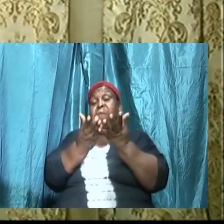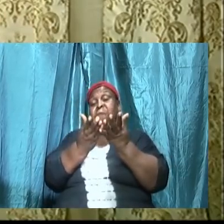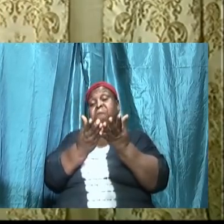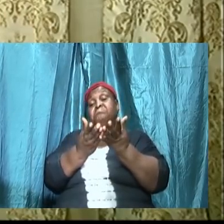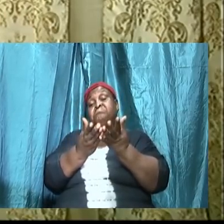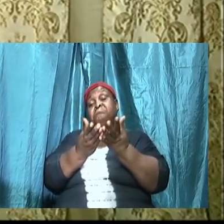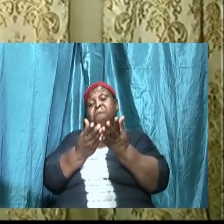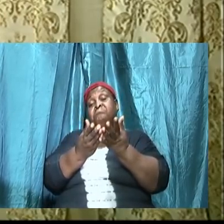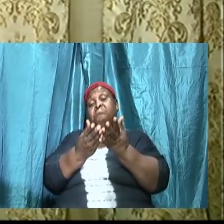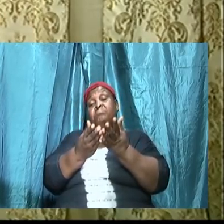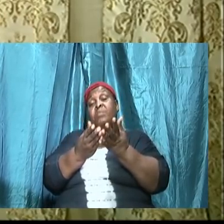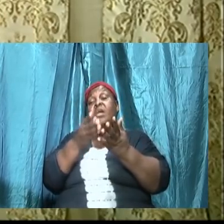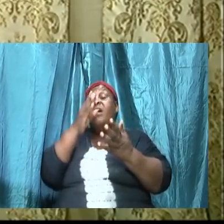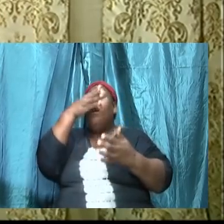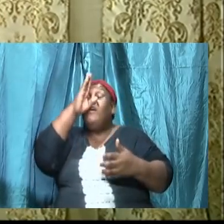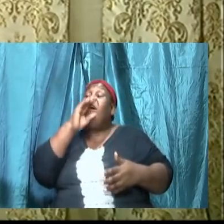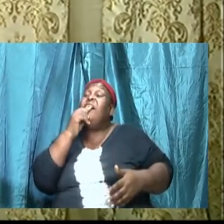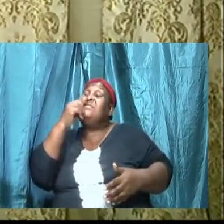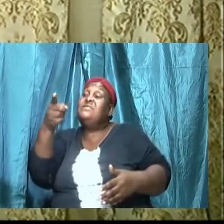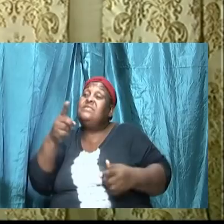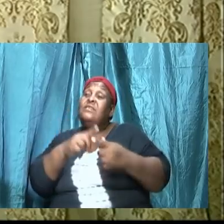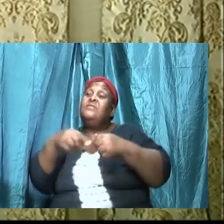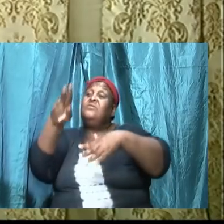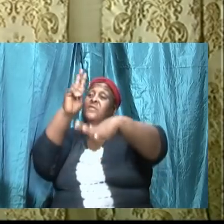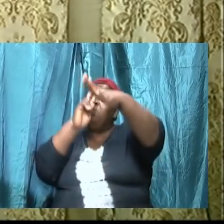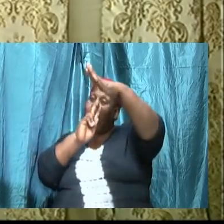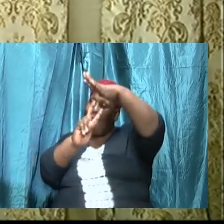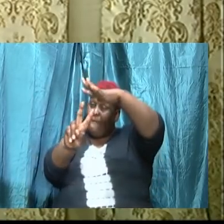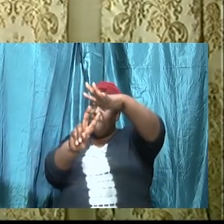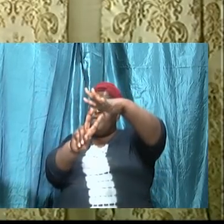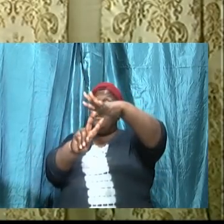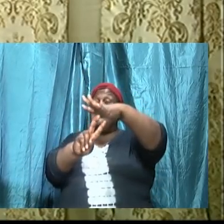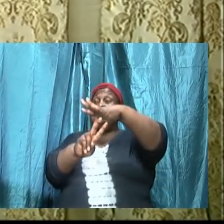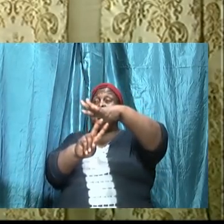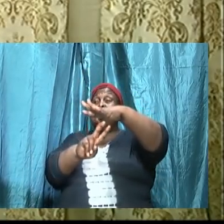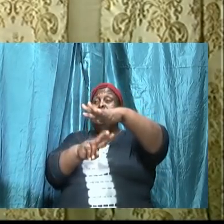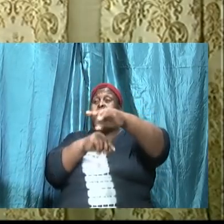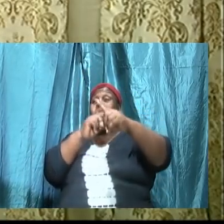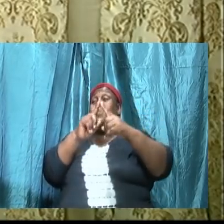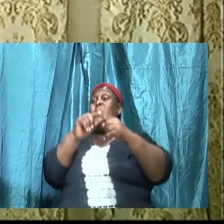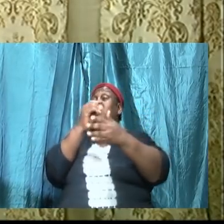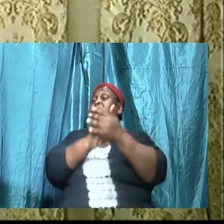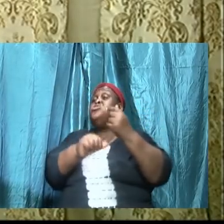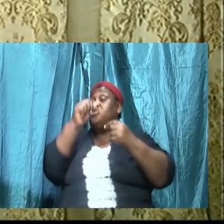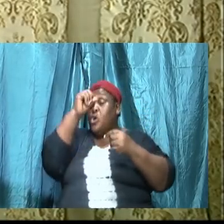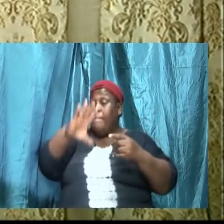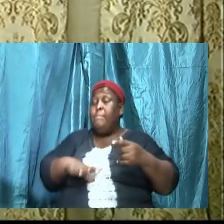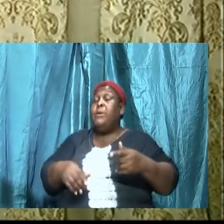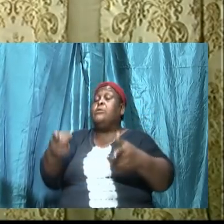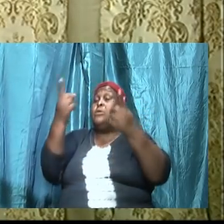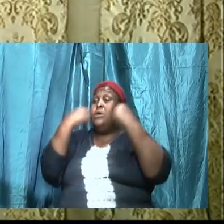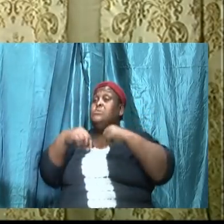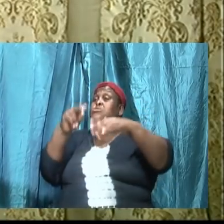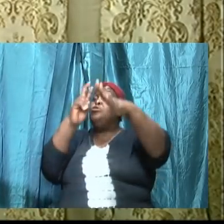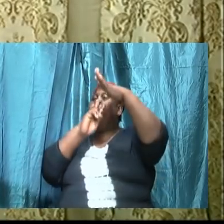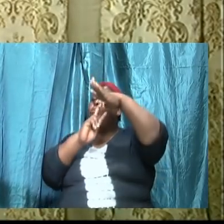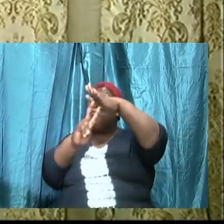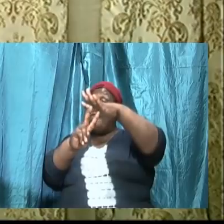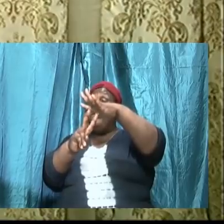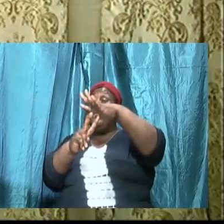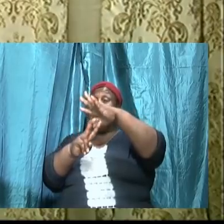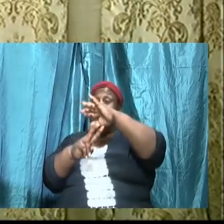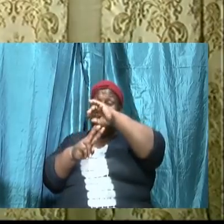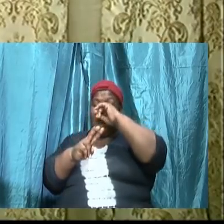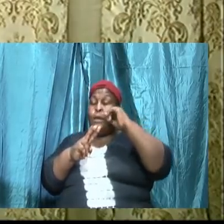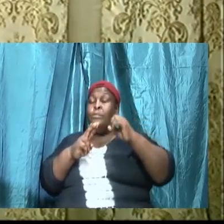said to the prophet Balaam when some men came to him from Balaam the